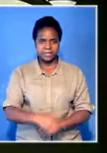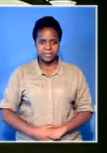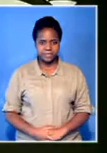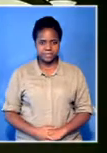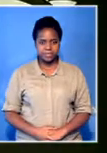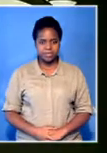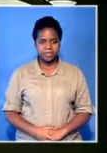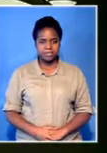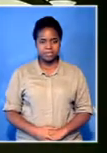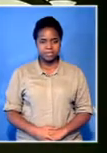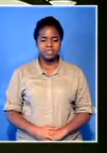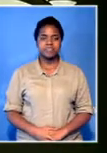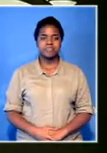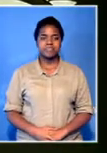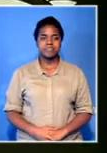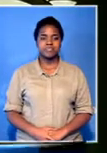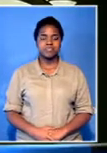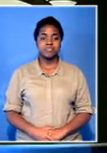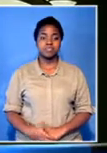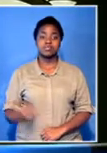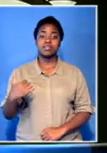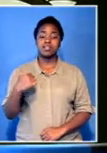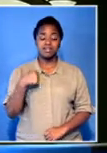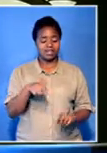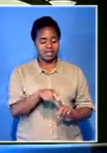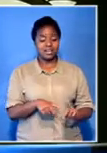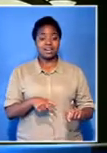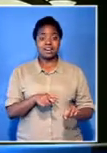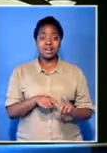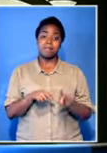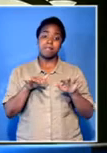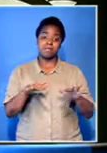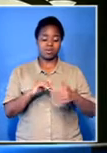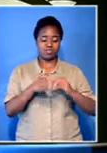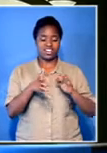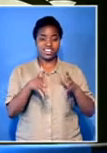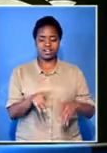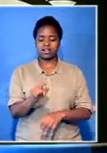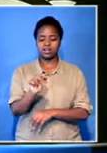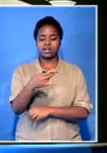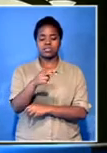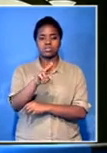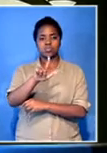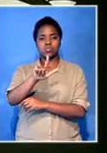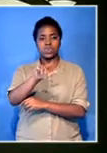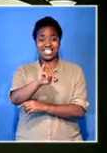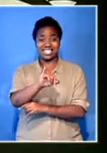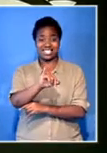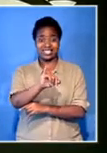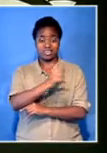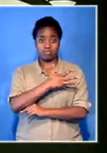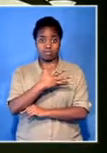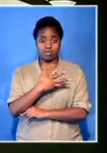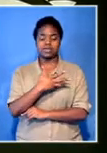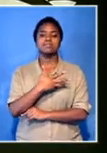We think the Public Protector's report, whatever its accuracy, does point to the need for